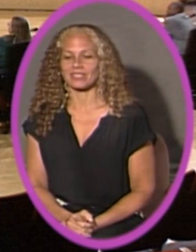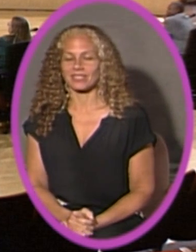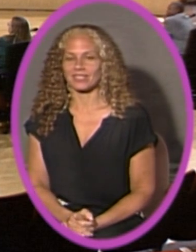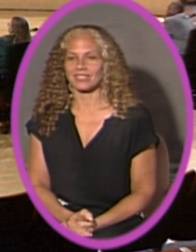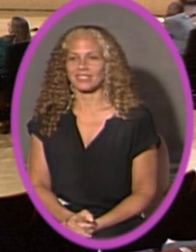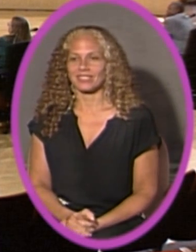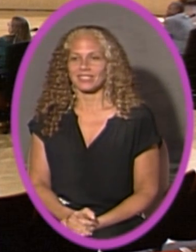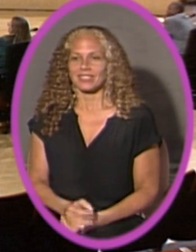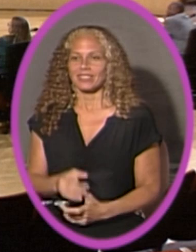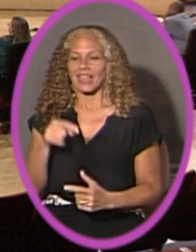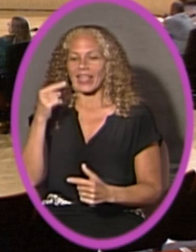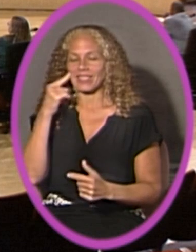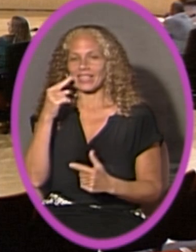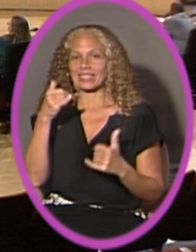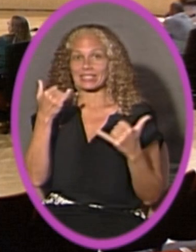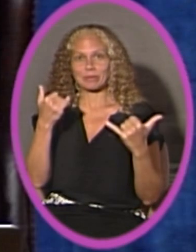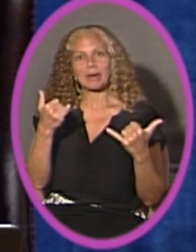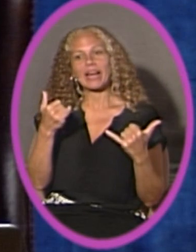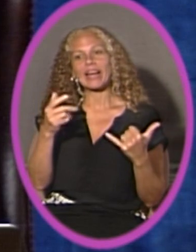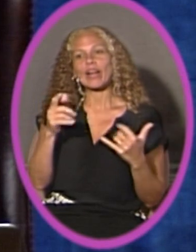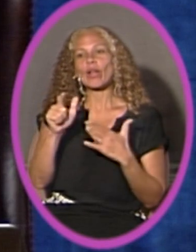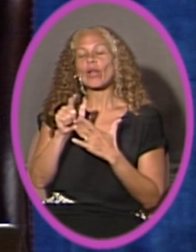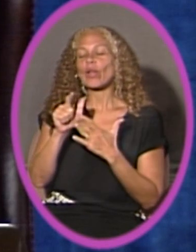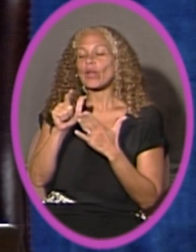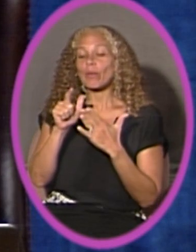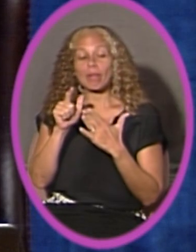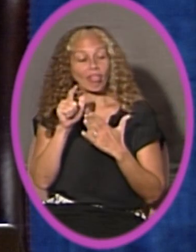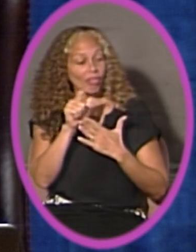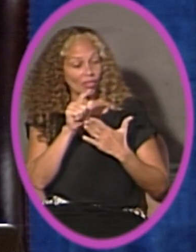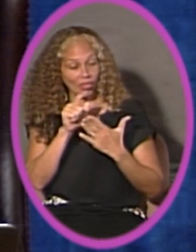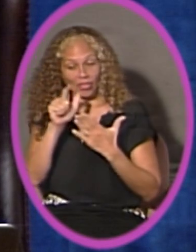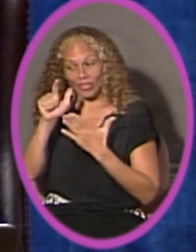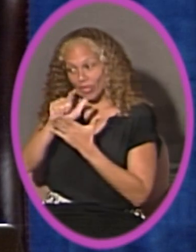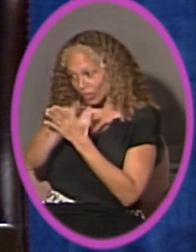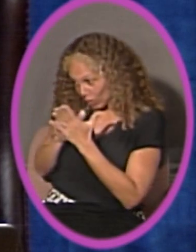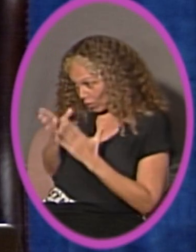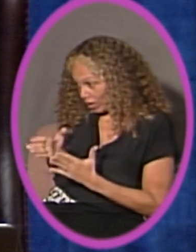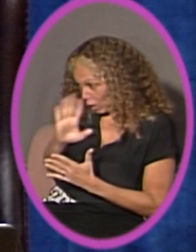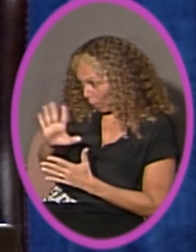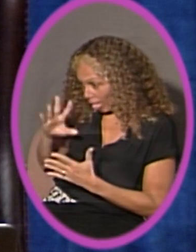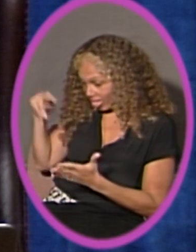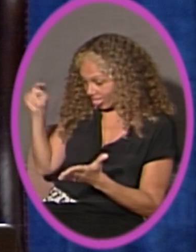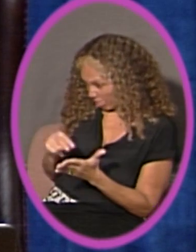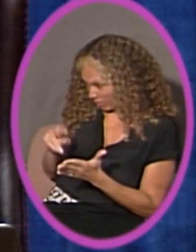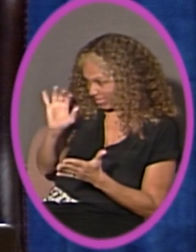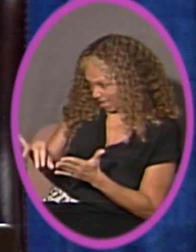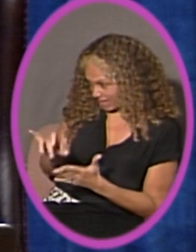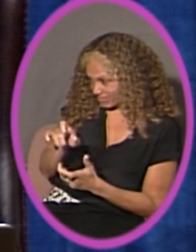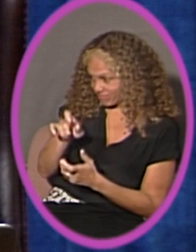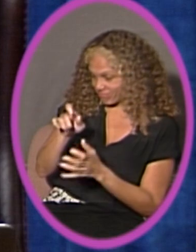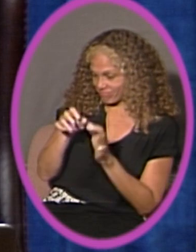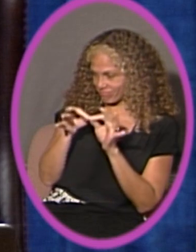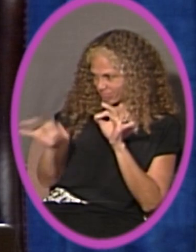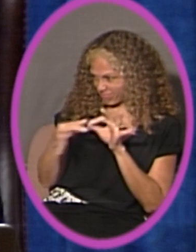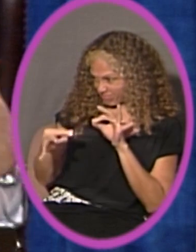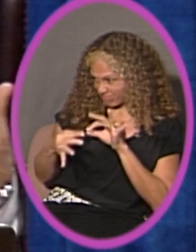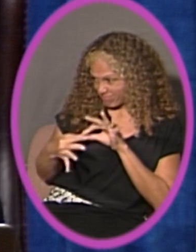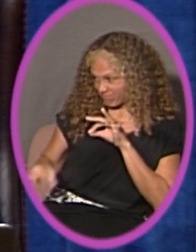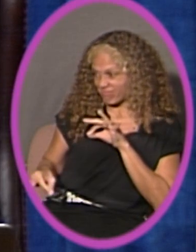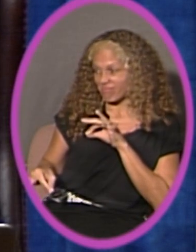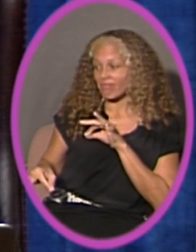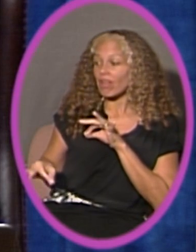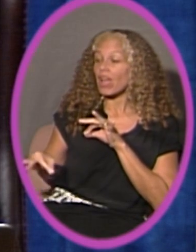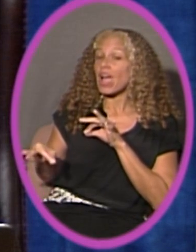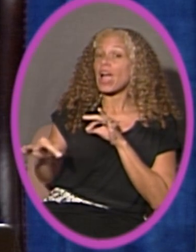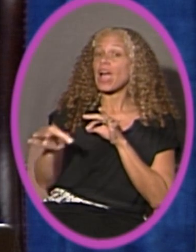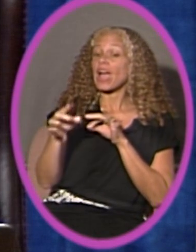so I think this is why, Mr. Attorney, you're going to look at that particular item and you're going to come back to us and take in all of the